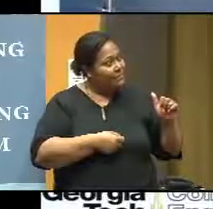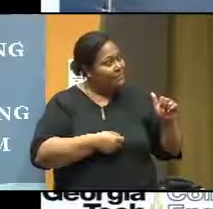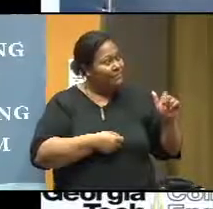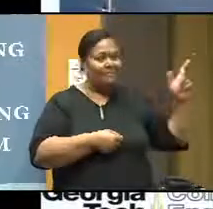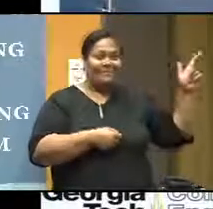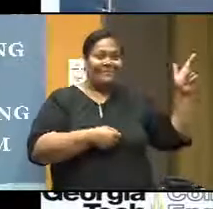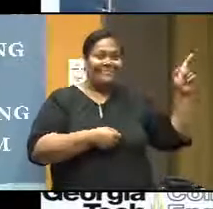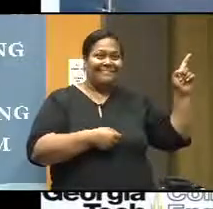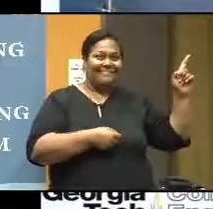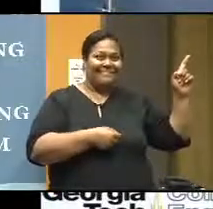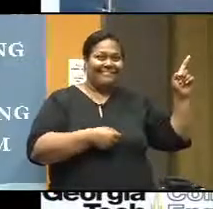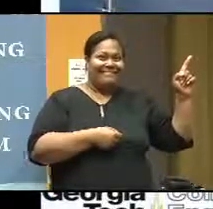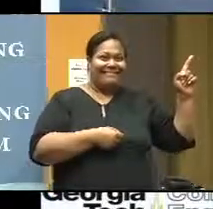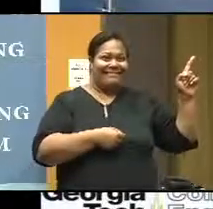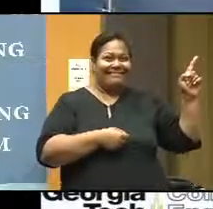It's a different current.